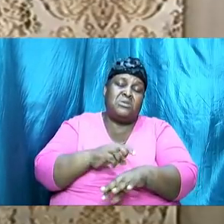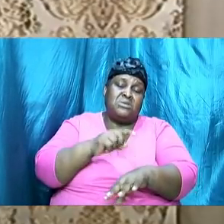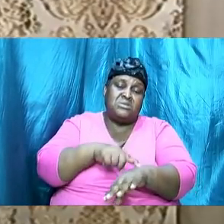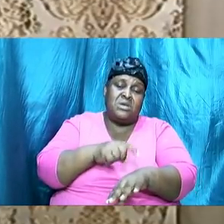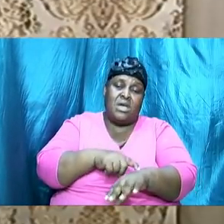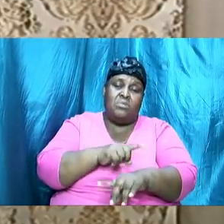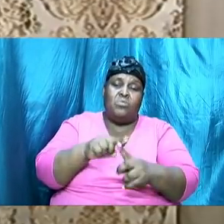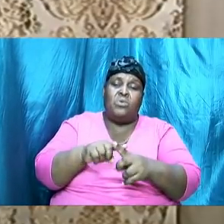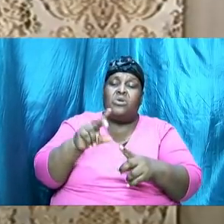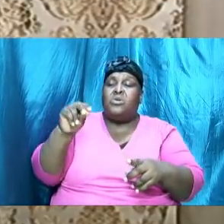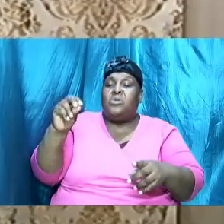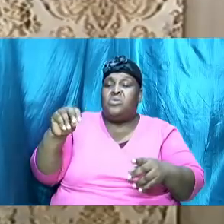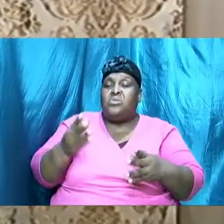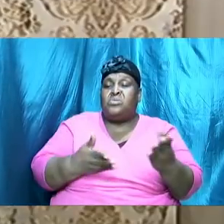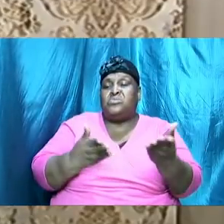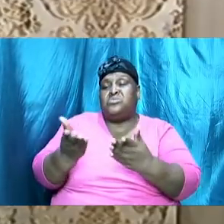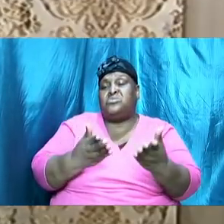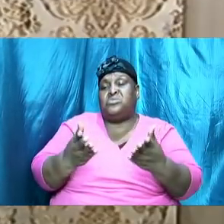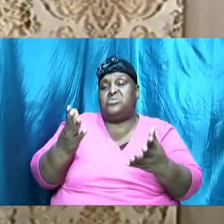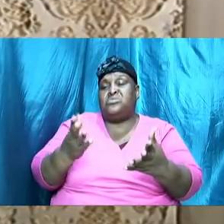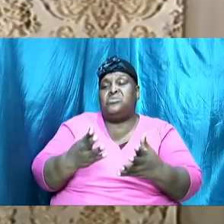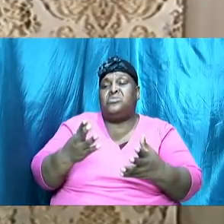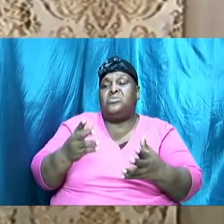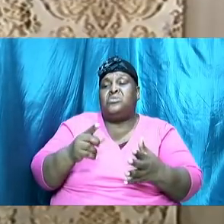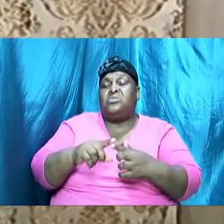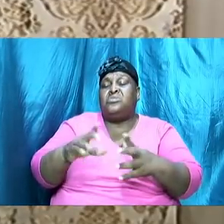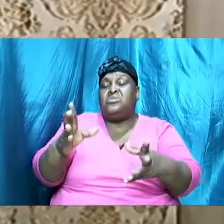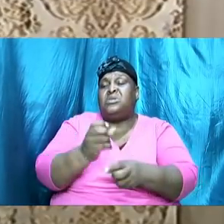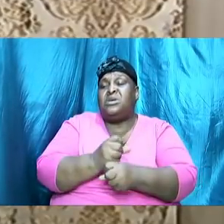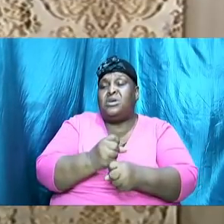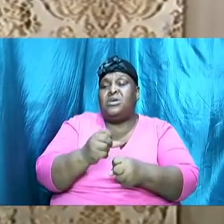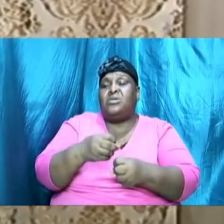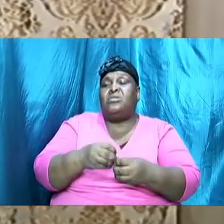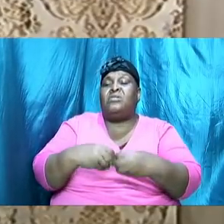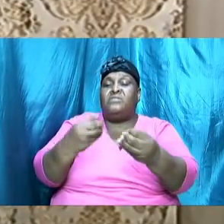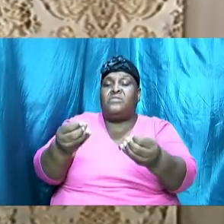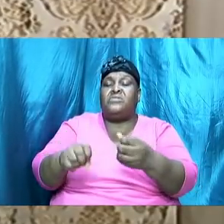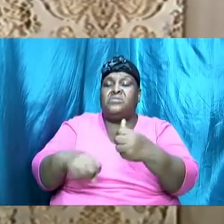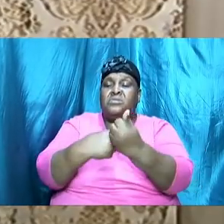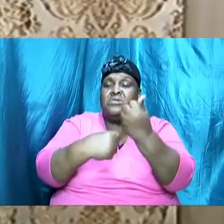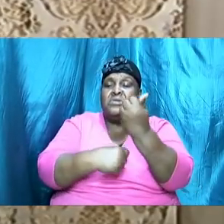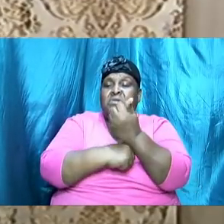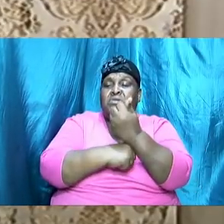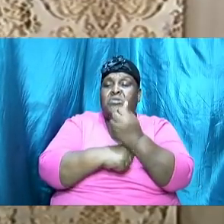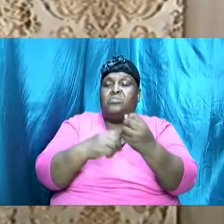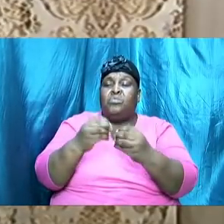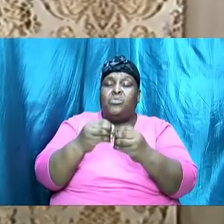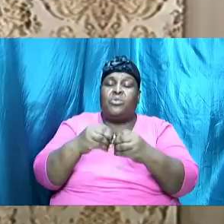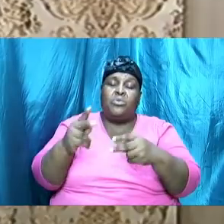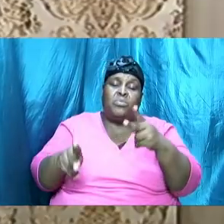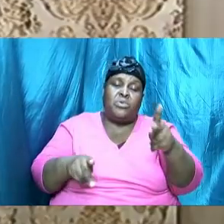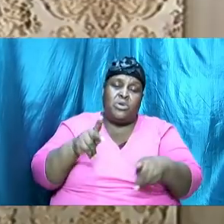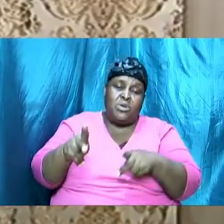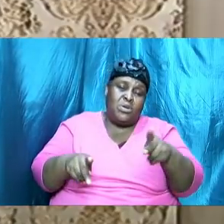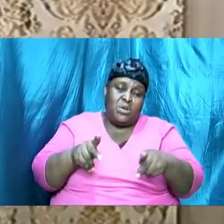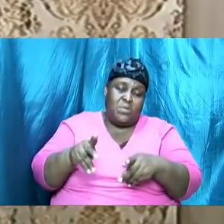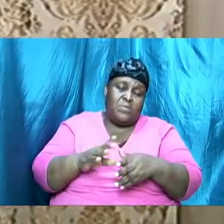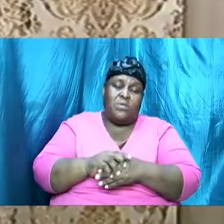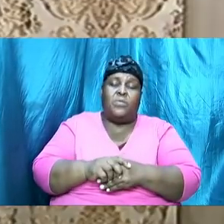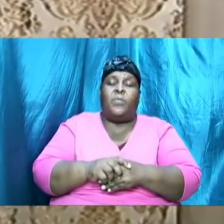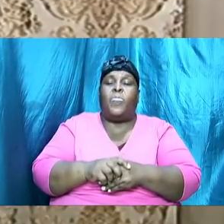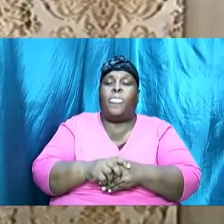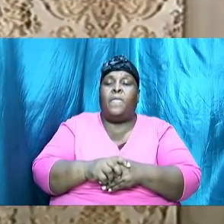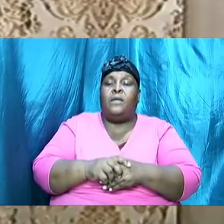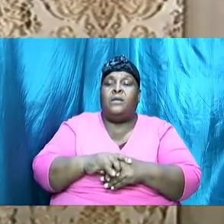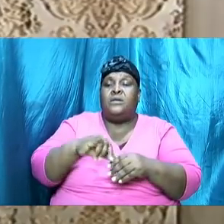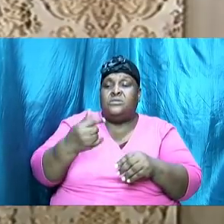so that we can even take an offering to assist some of these folks and more folks are going to be affected so